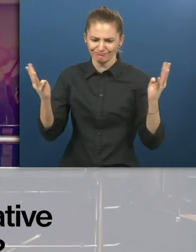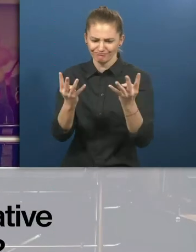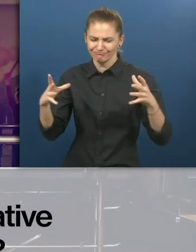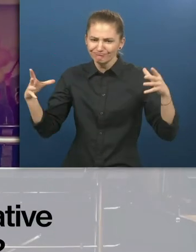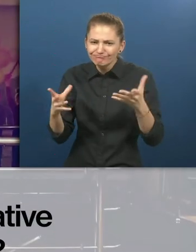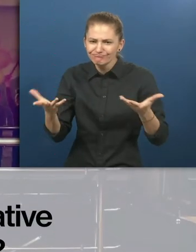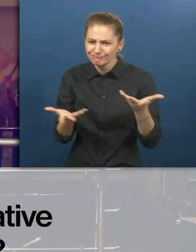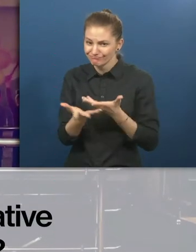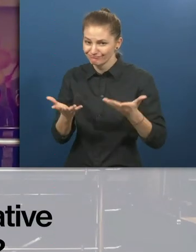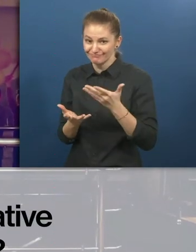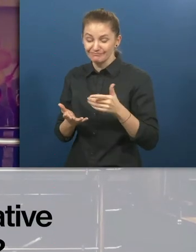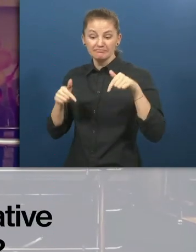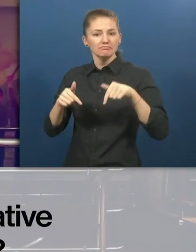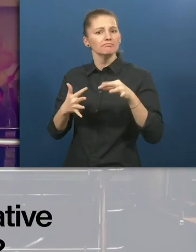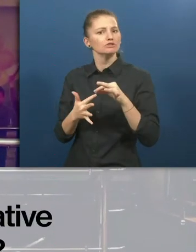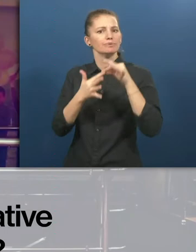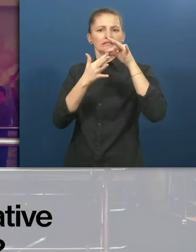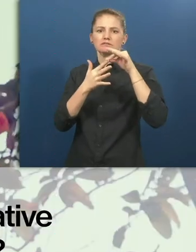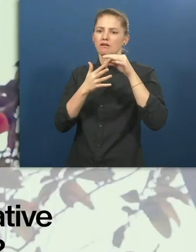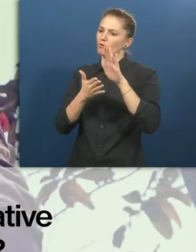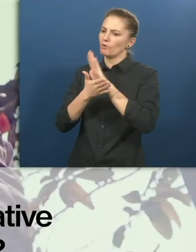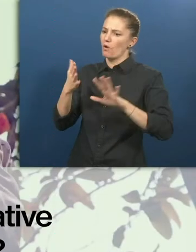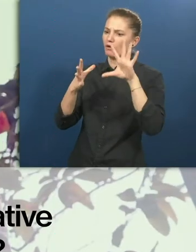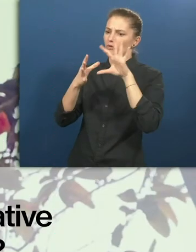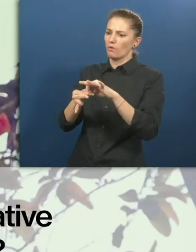What is unique and innovative about College Connect?